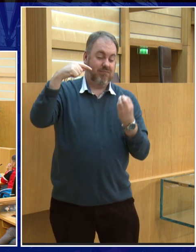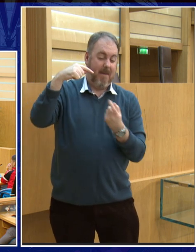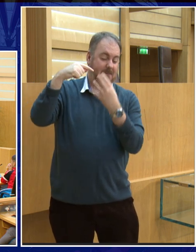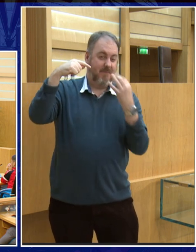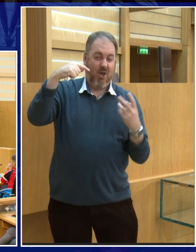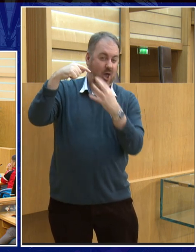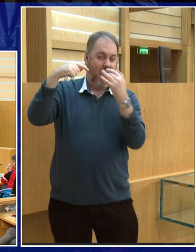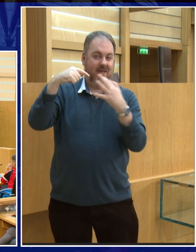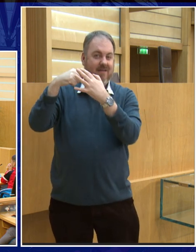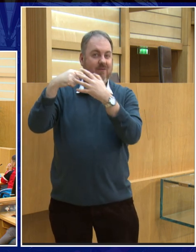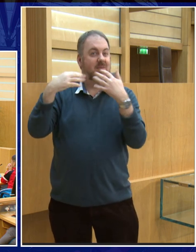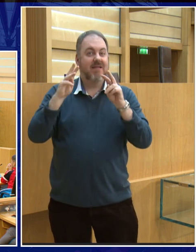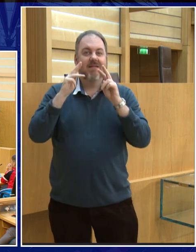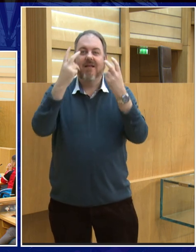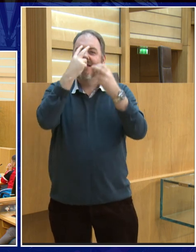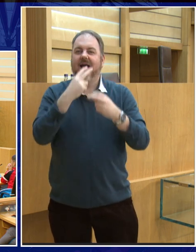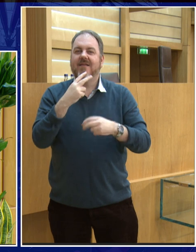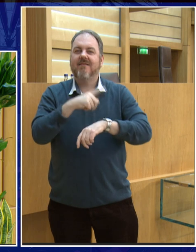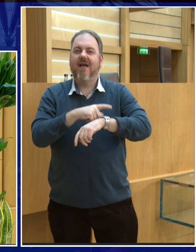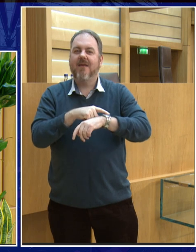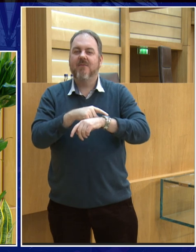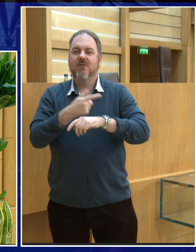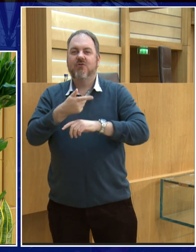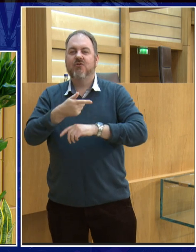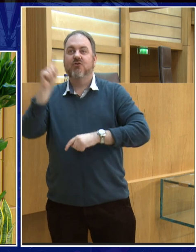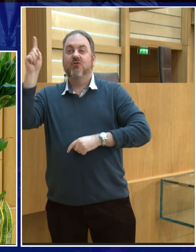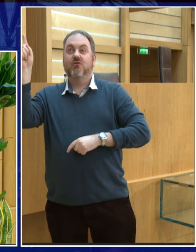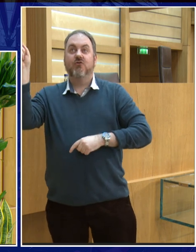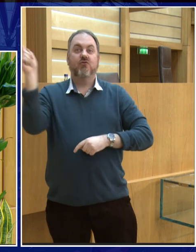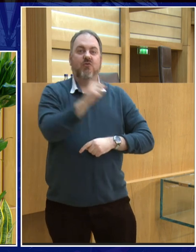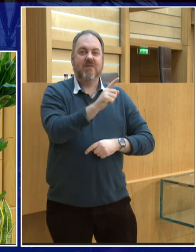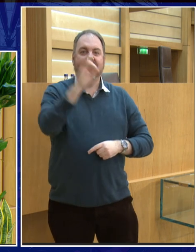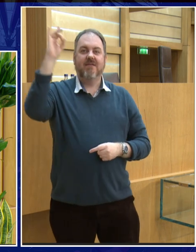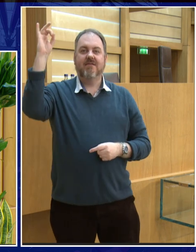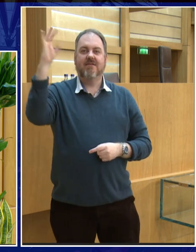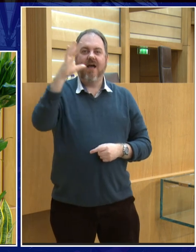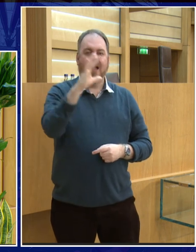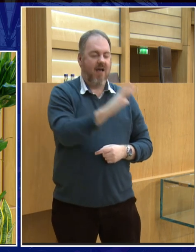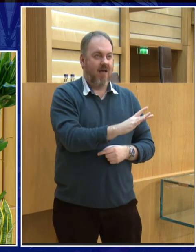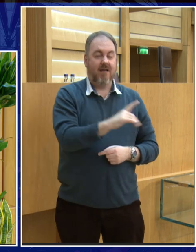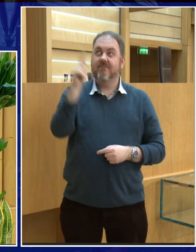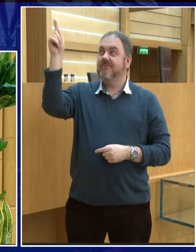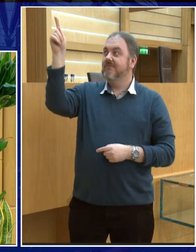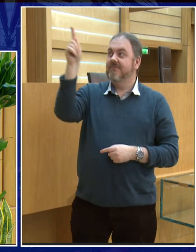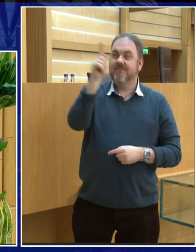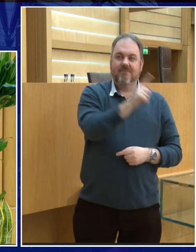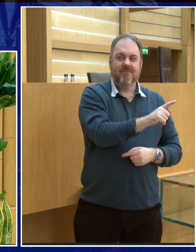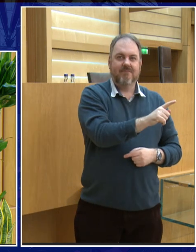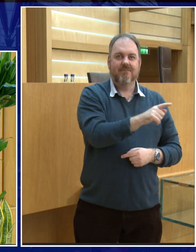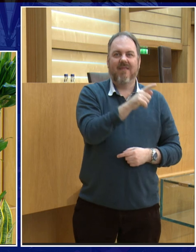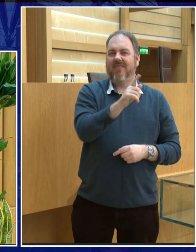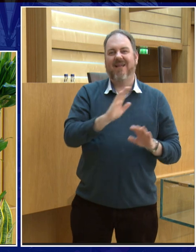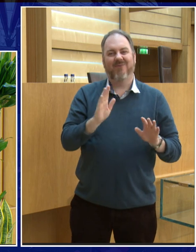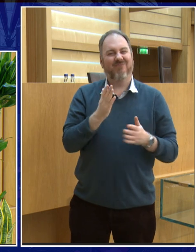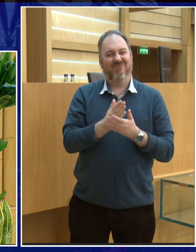has anyone here seen a shooting star? Okay, I see a few hands going up. Well, a shooting star, unfortunately, has nothing to do with stars